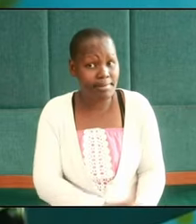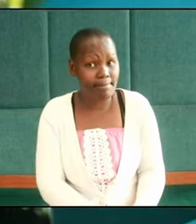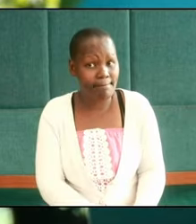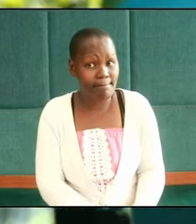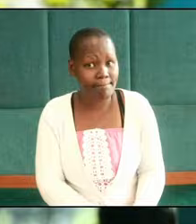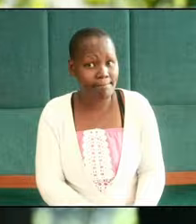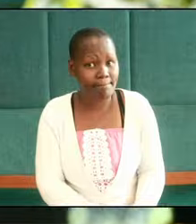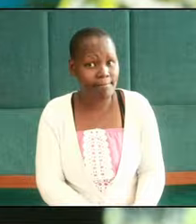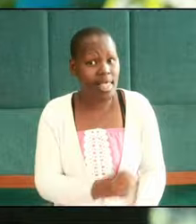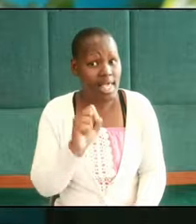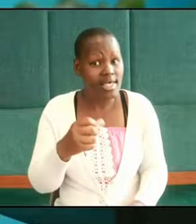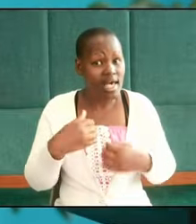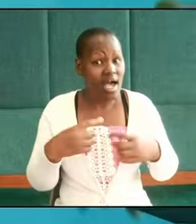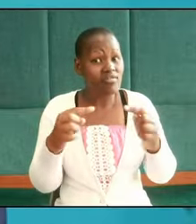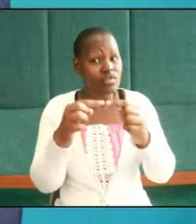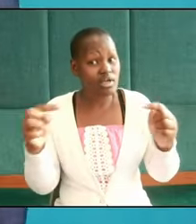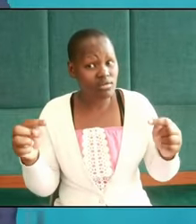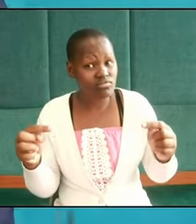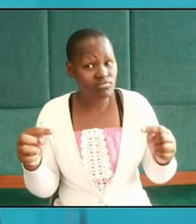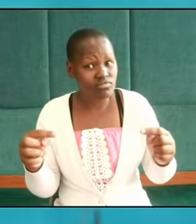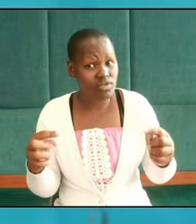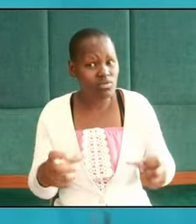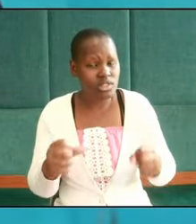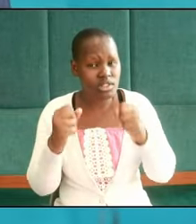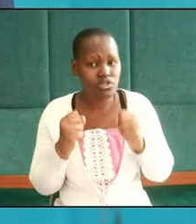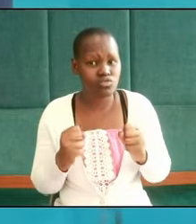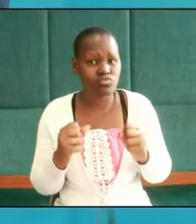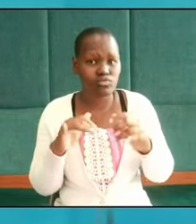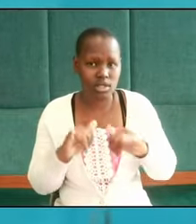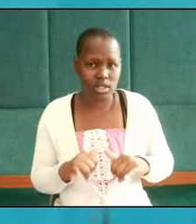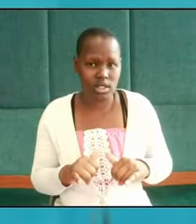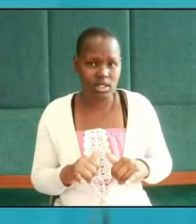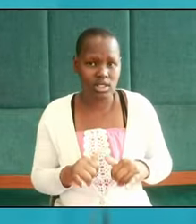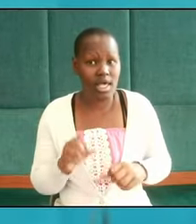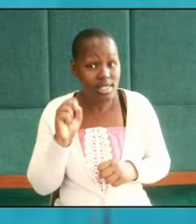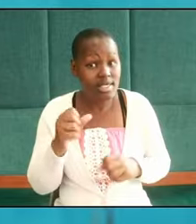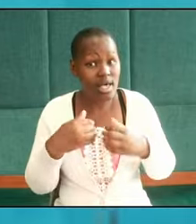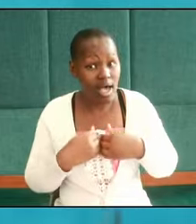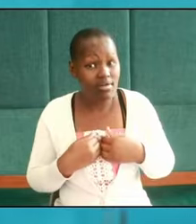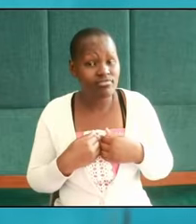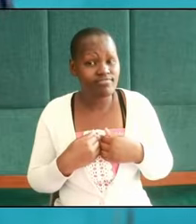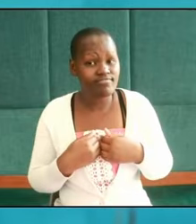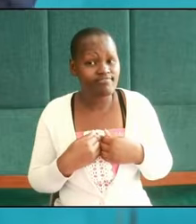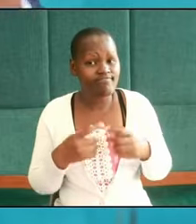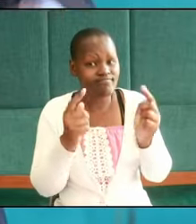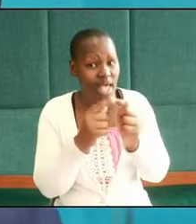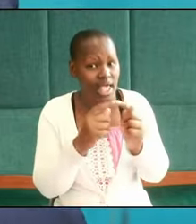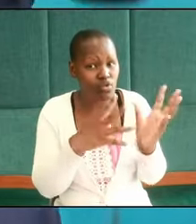despite the crisis we have to endure despite the pain that we have to go through